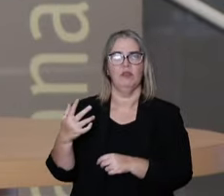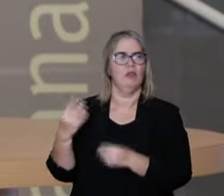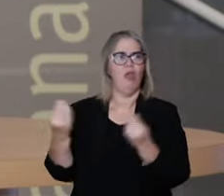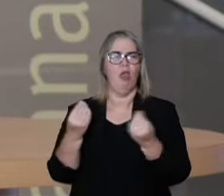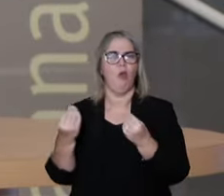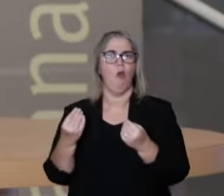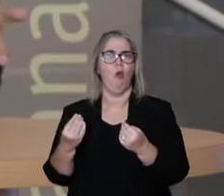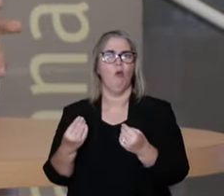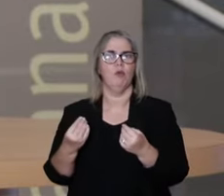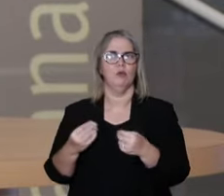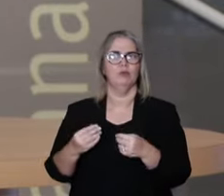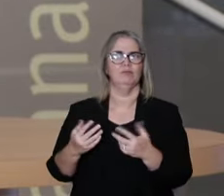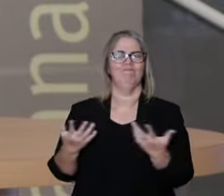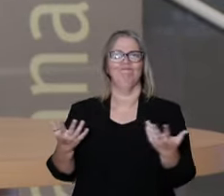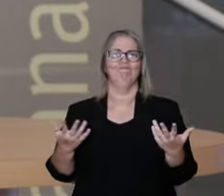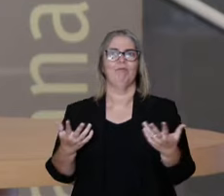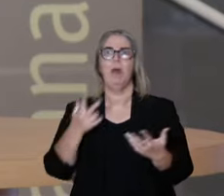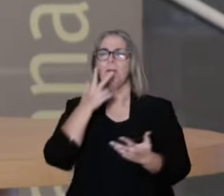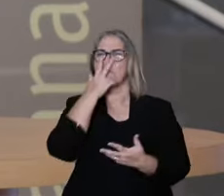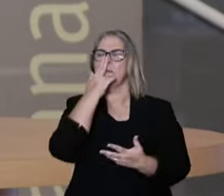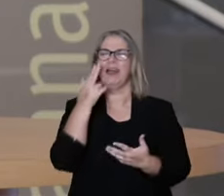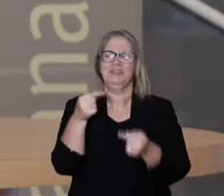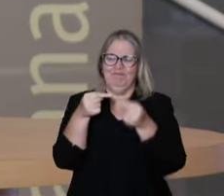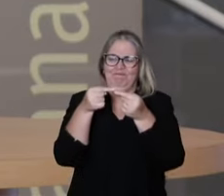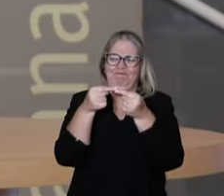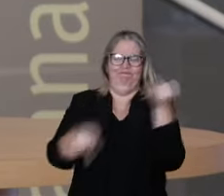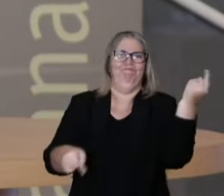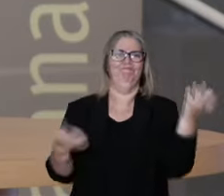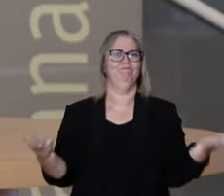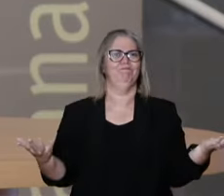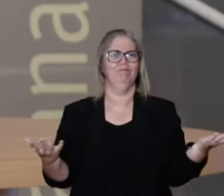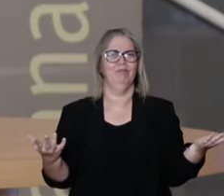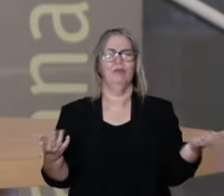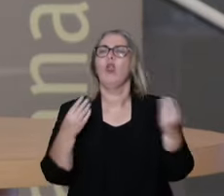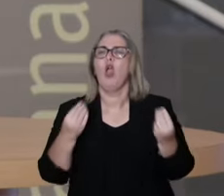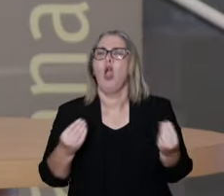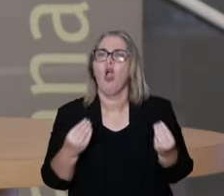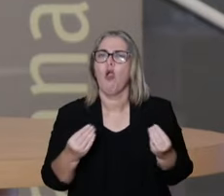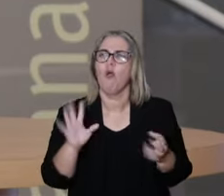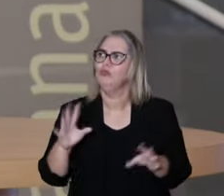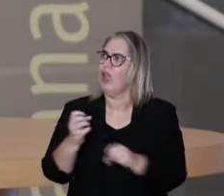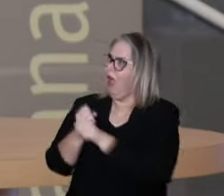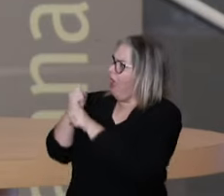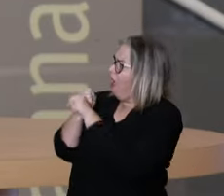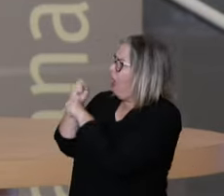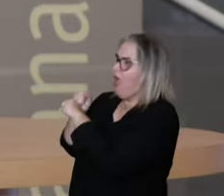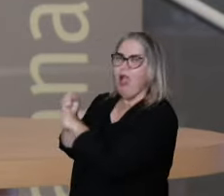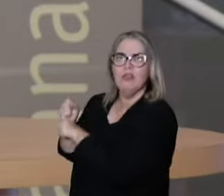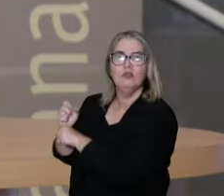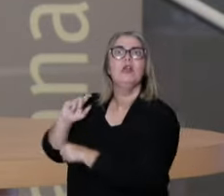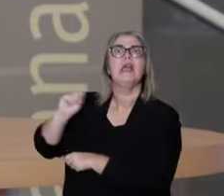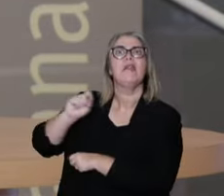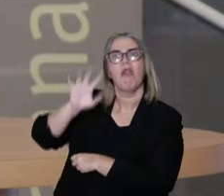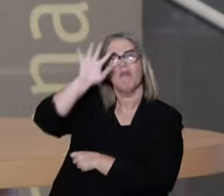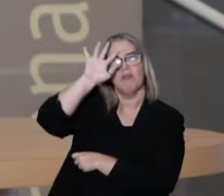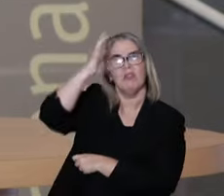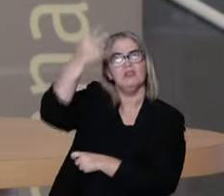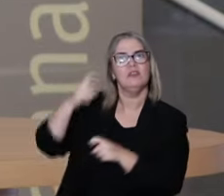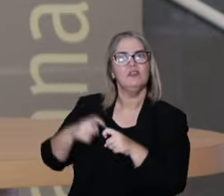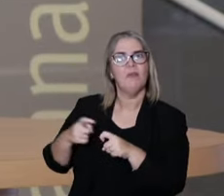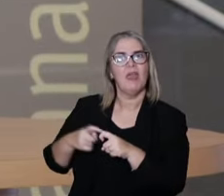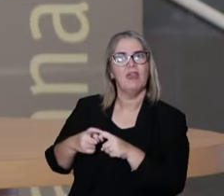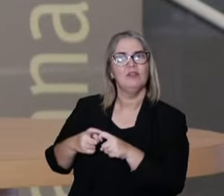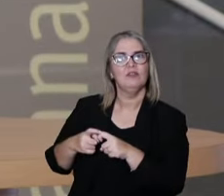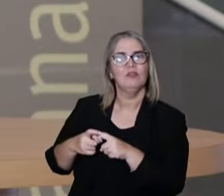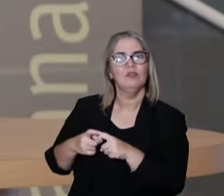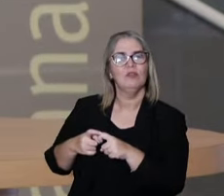is going to protect them in an eventual lawsuit. So this is a bridge of a social contract that comes